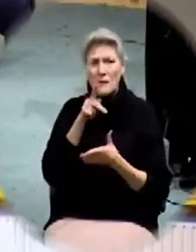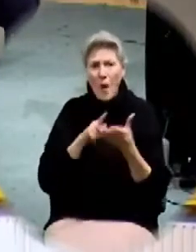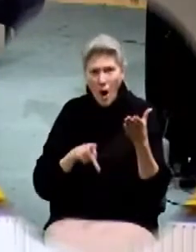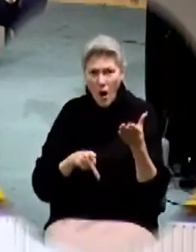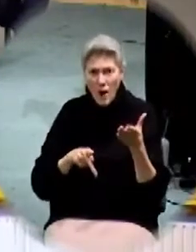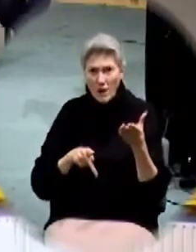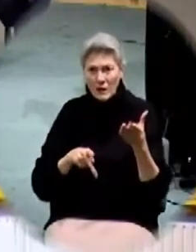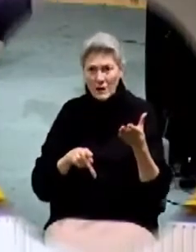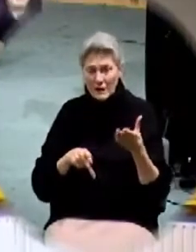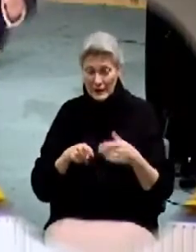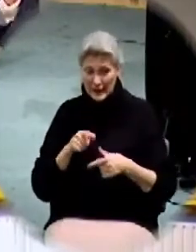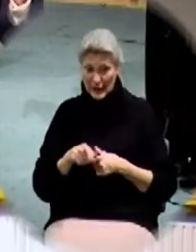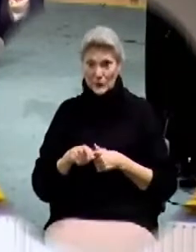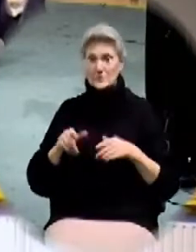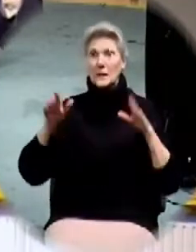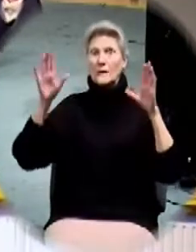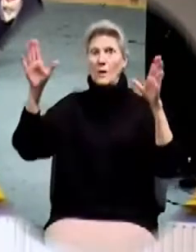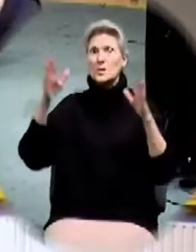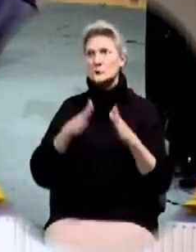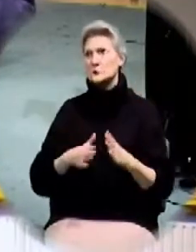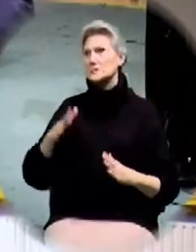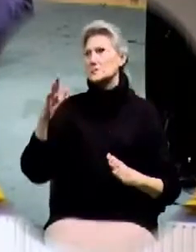The dude was like, awesome!